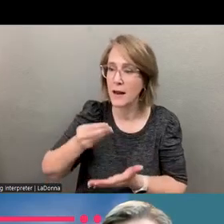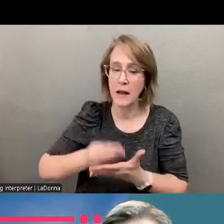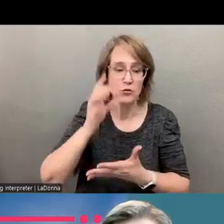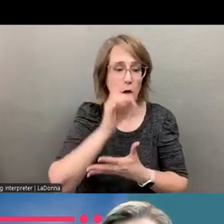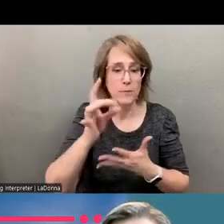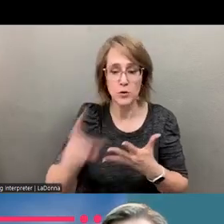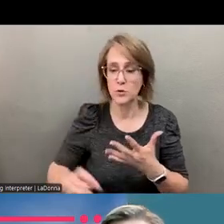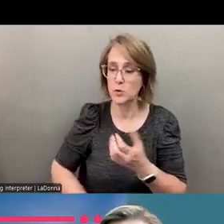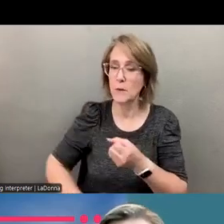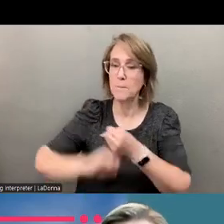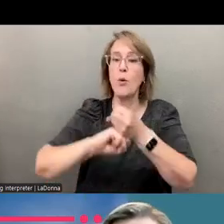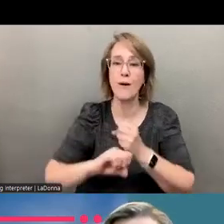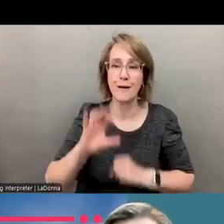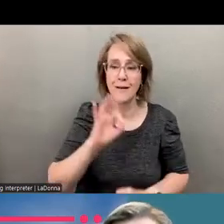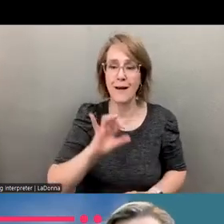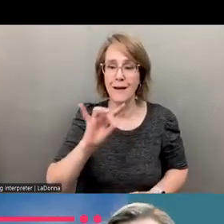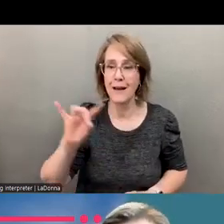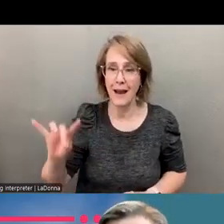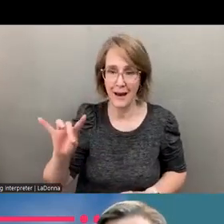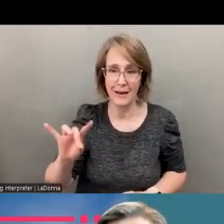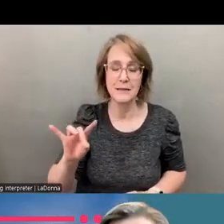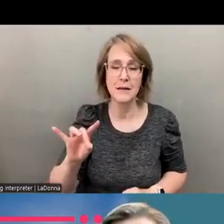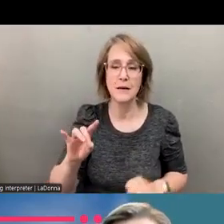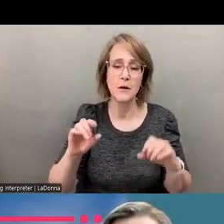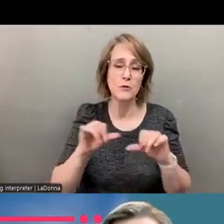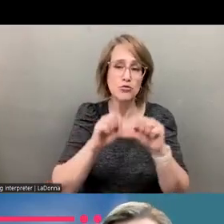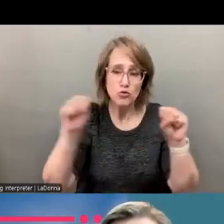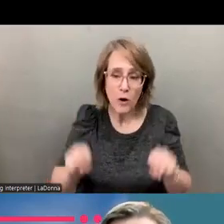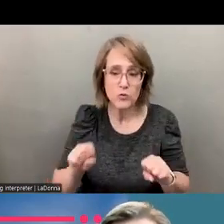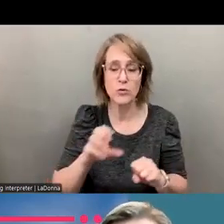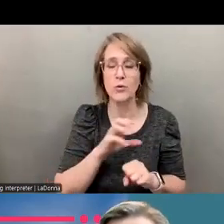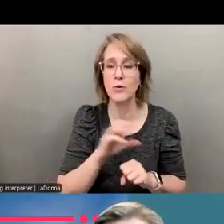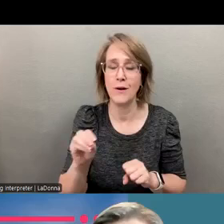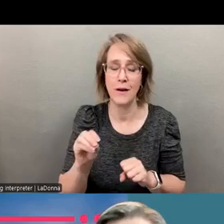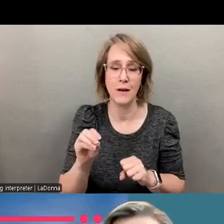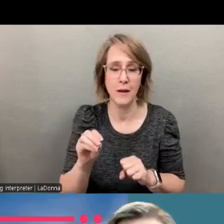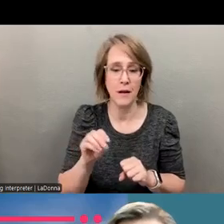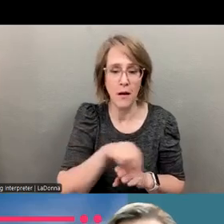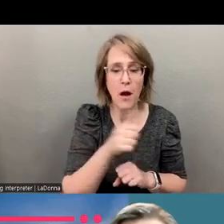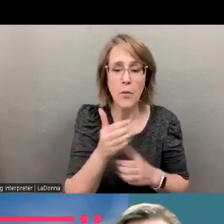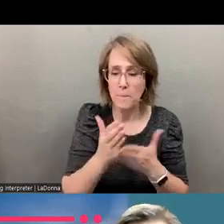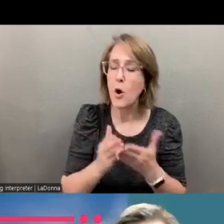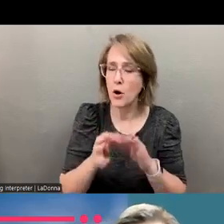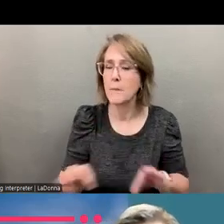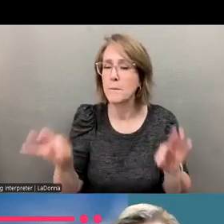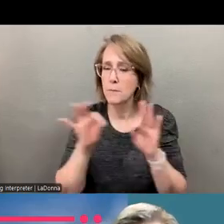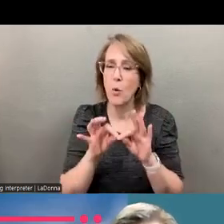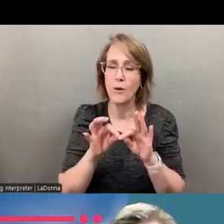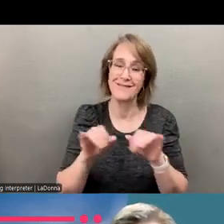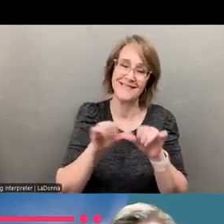988 infrastructure and mobile crisis interfaces and other important aspects of the old system.